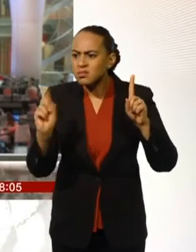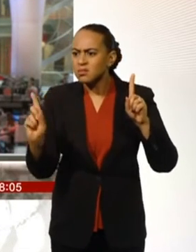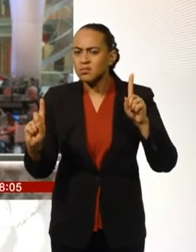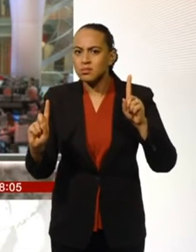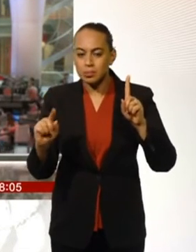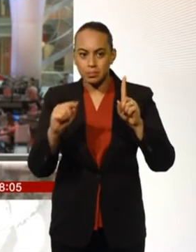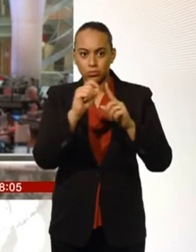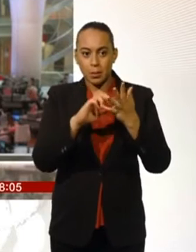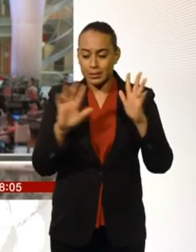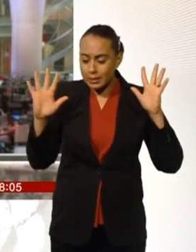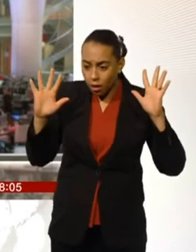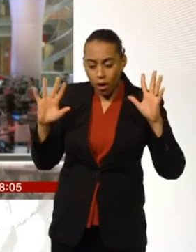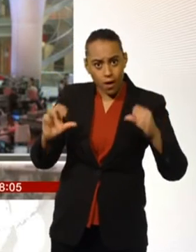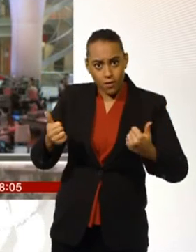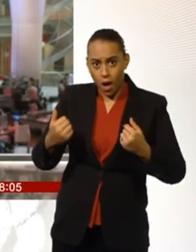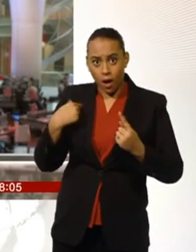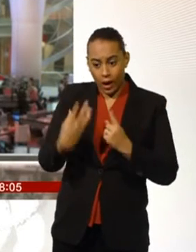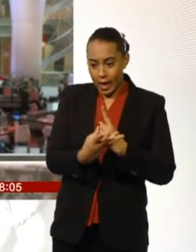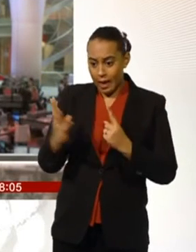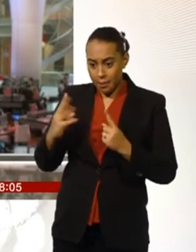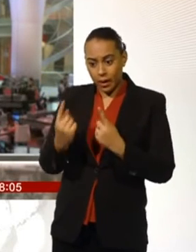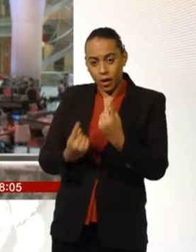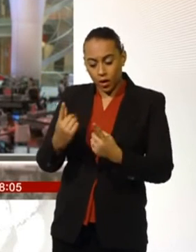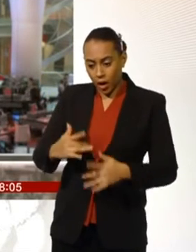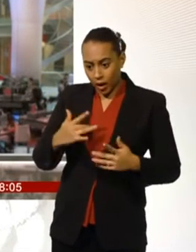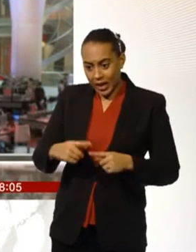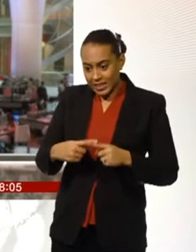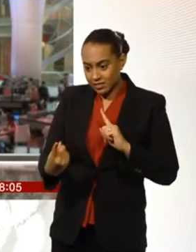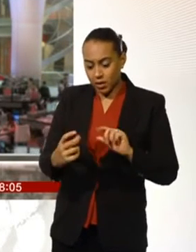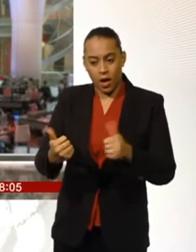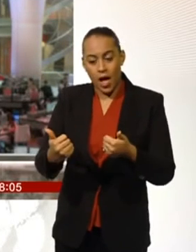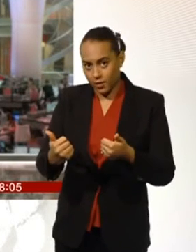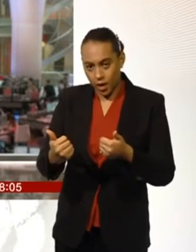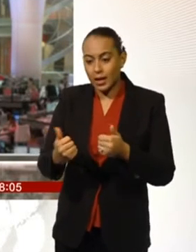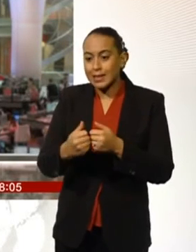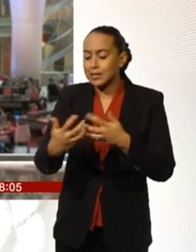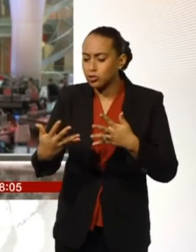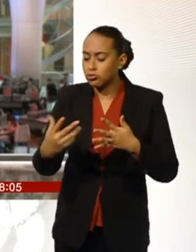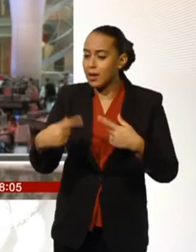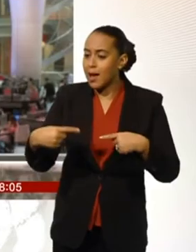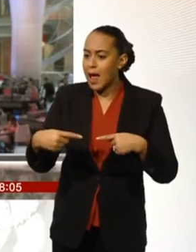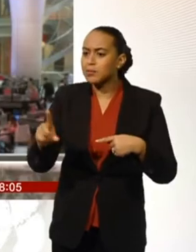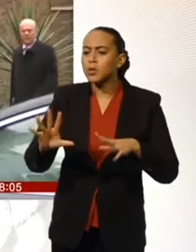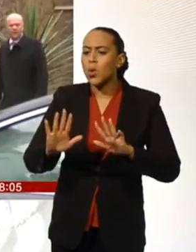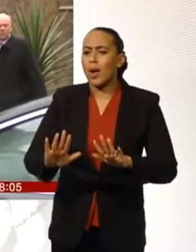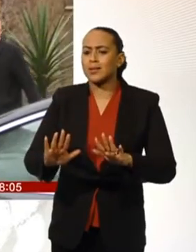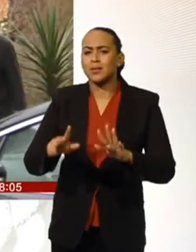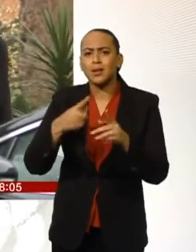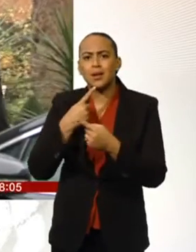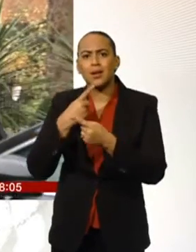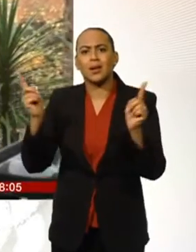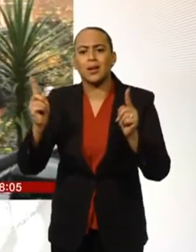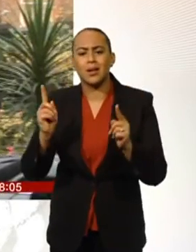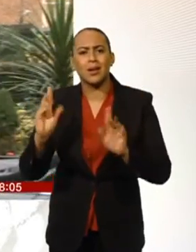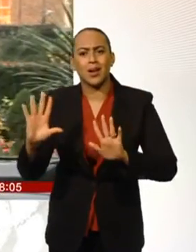will be able to disagree on this particular issue, but we've not got to that point yet. So, Chris Grayling has to write this article that